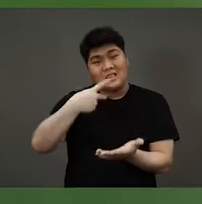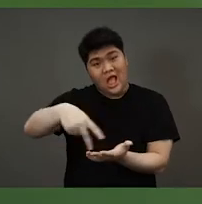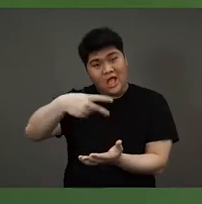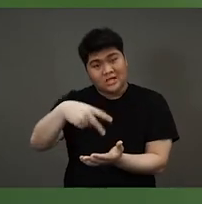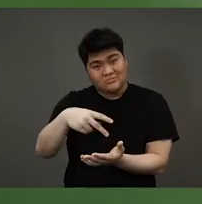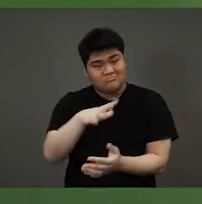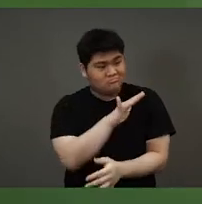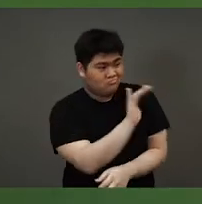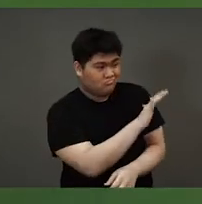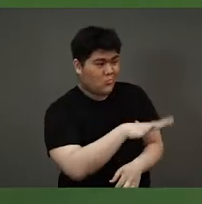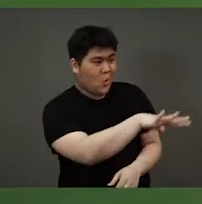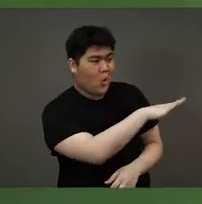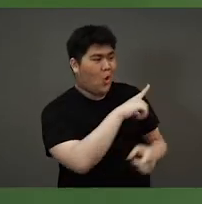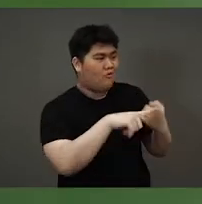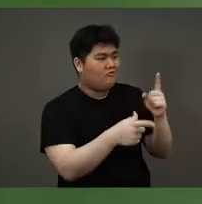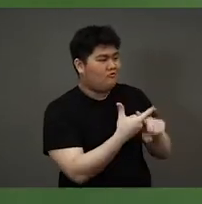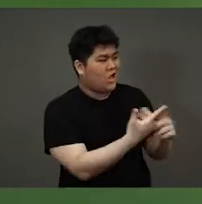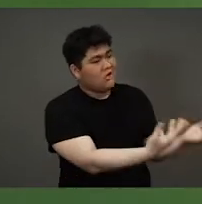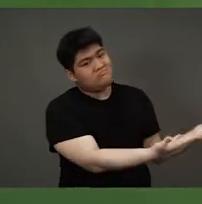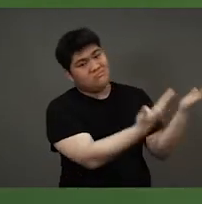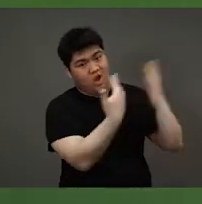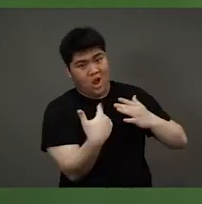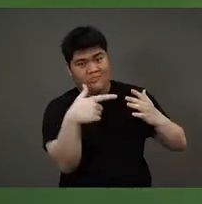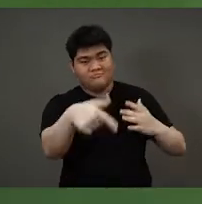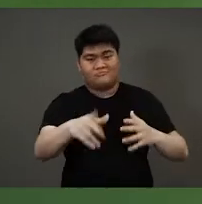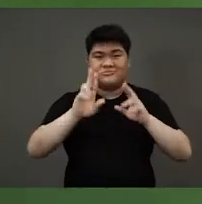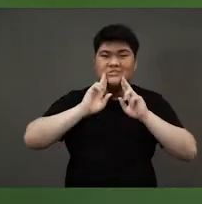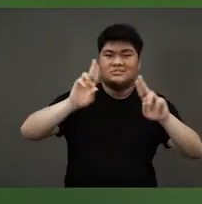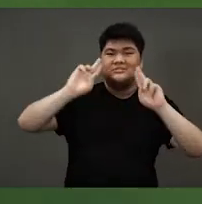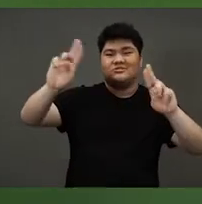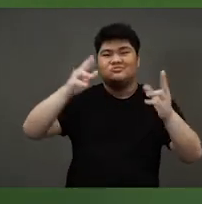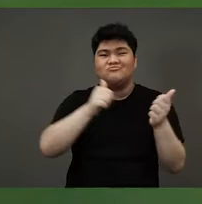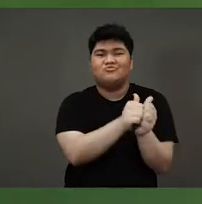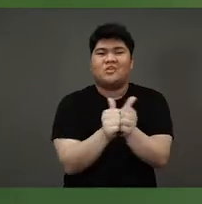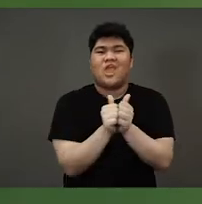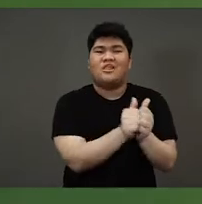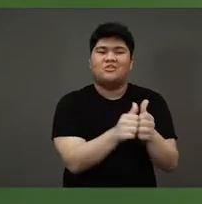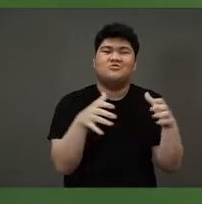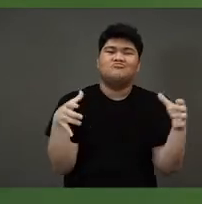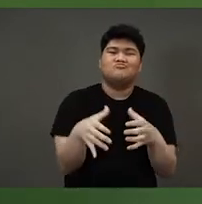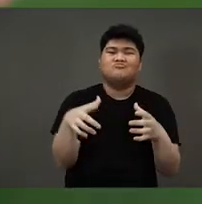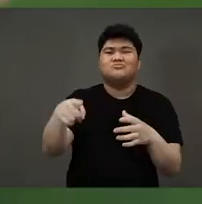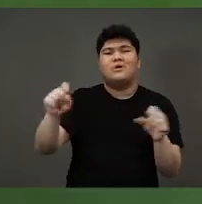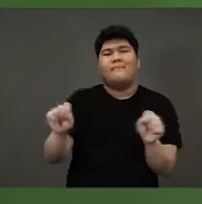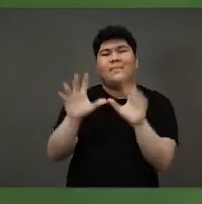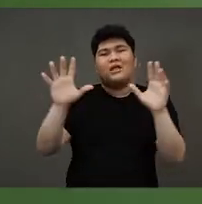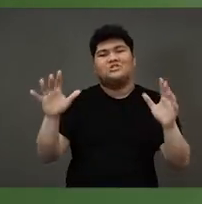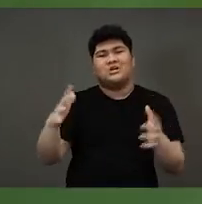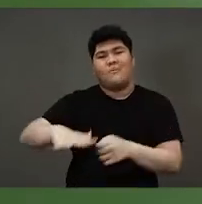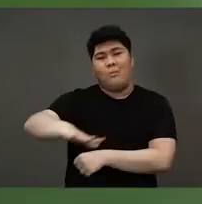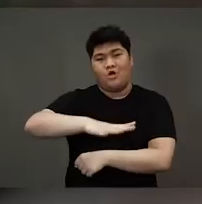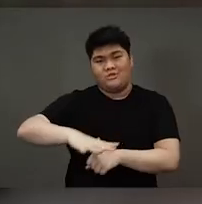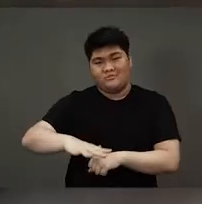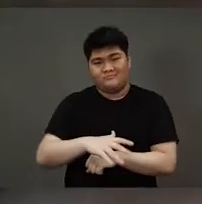she did that, she would call all her mermaid friends to come along and they would sing and dance together with her in the magical lotus